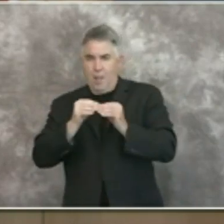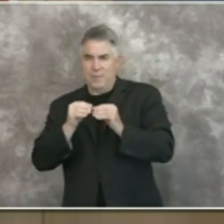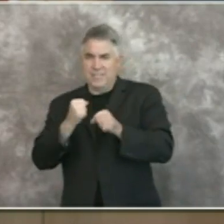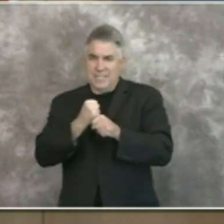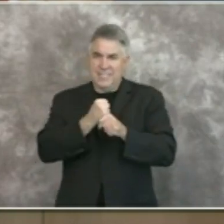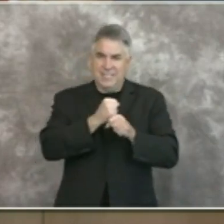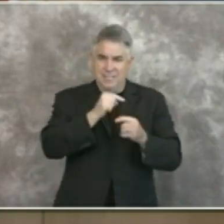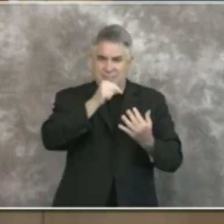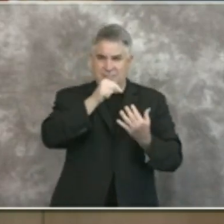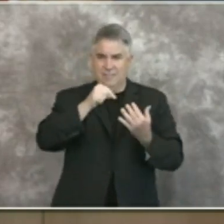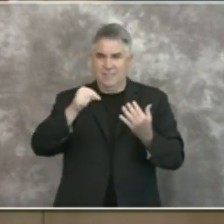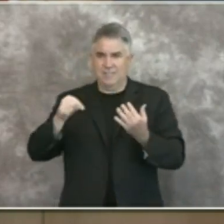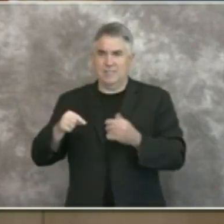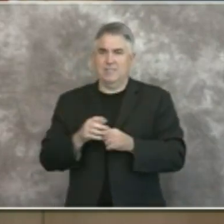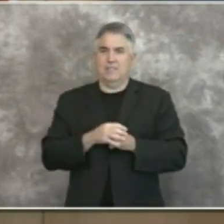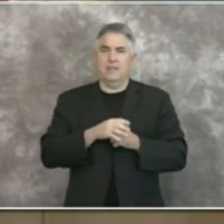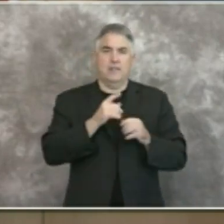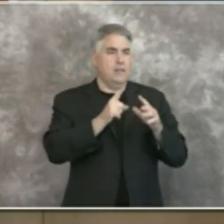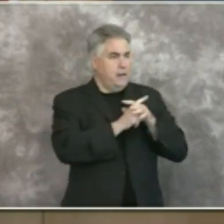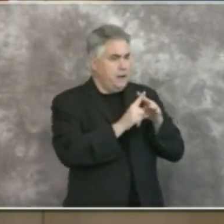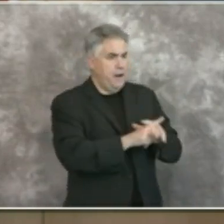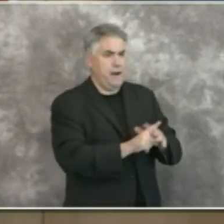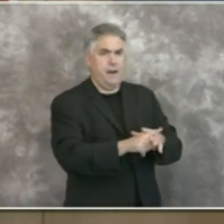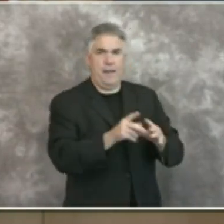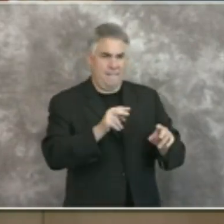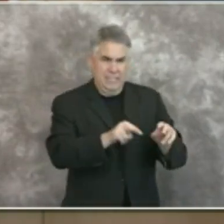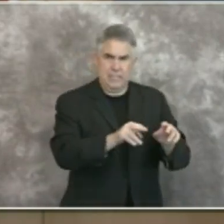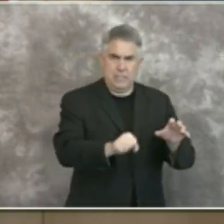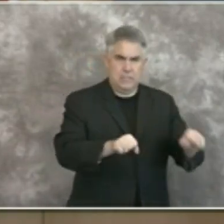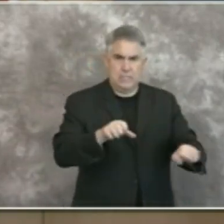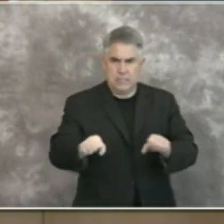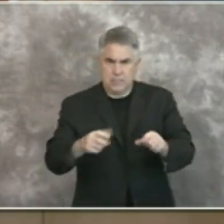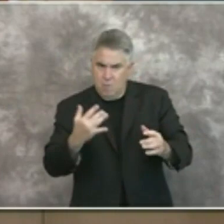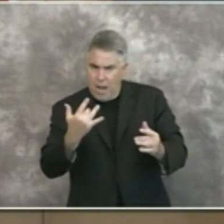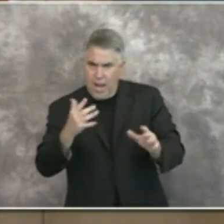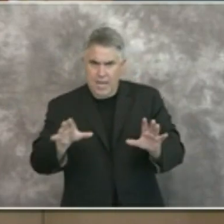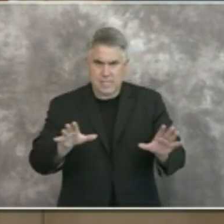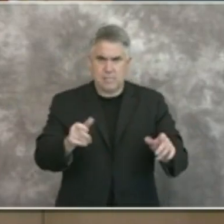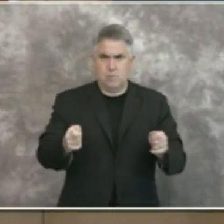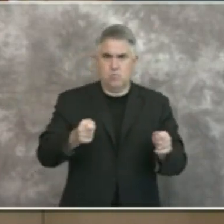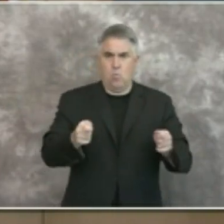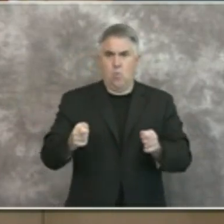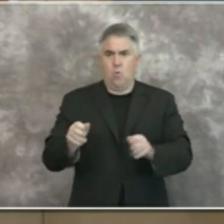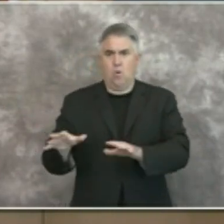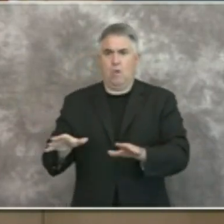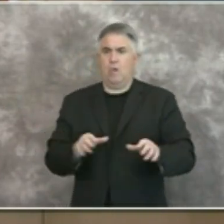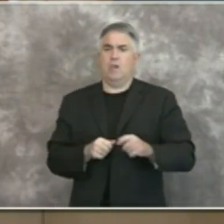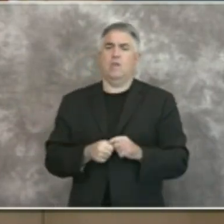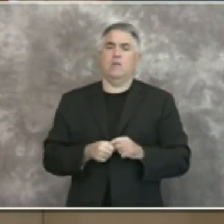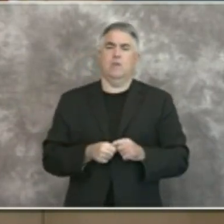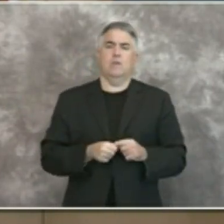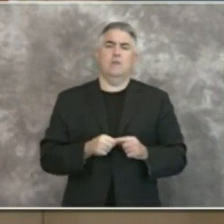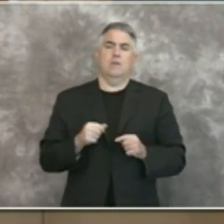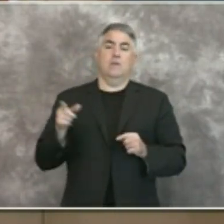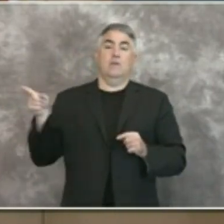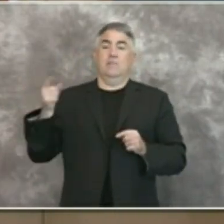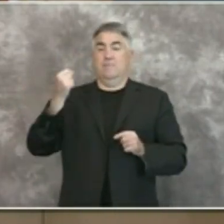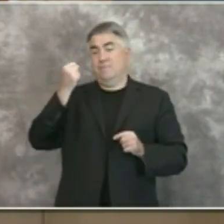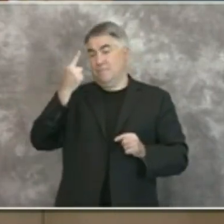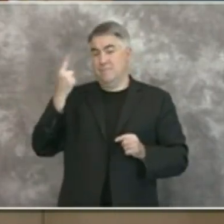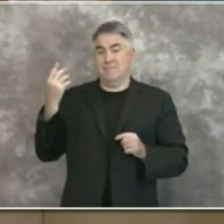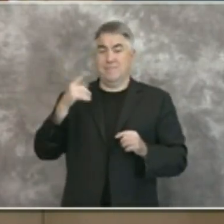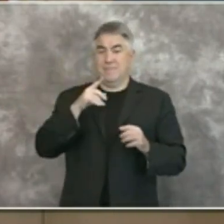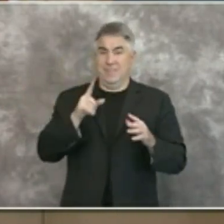to monitoring our ability to reopen. Our hope is and continues to be that none of these triggers are ever hit and that we can